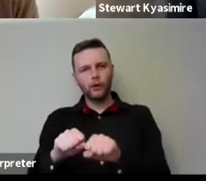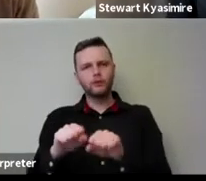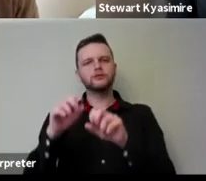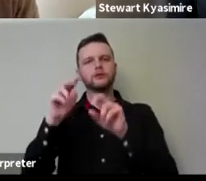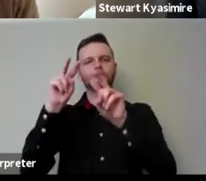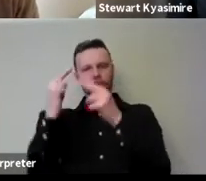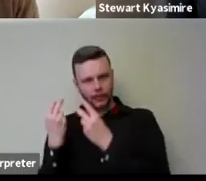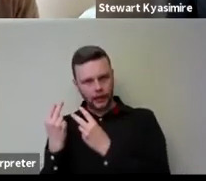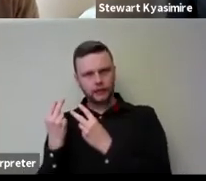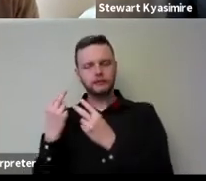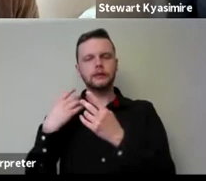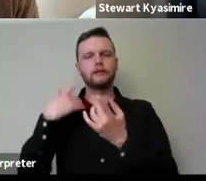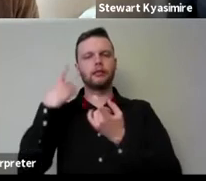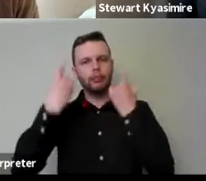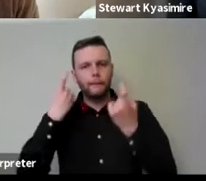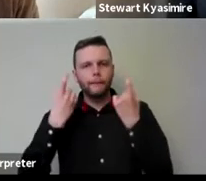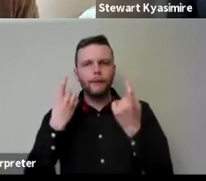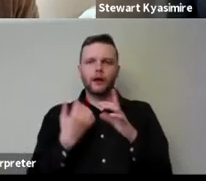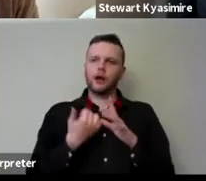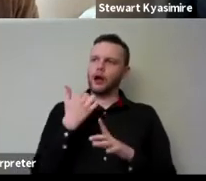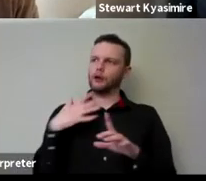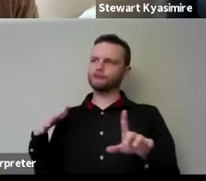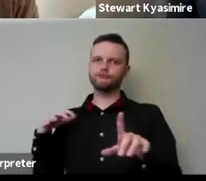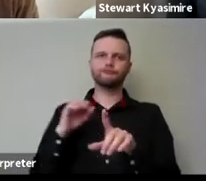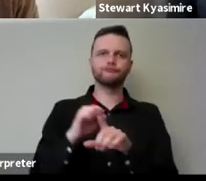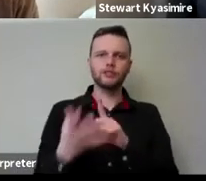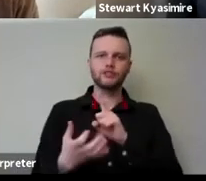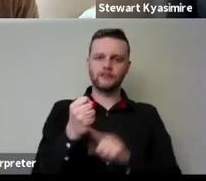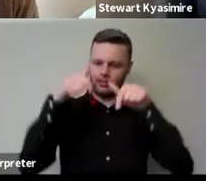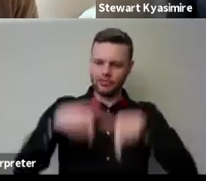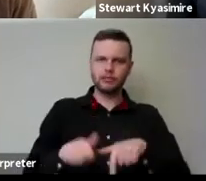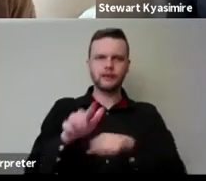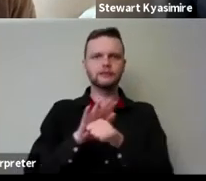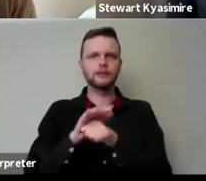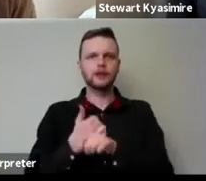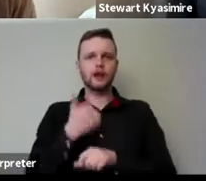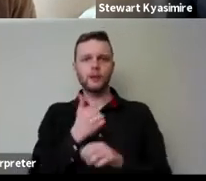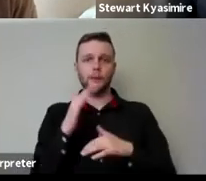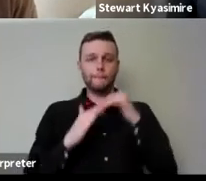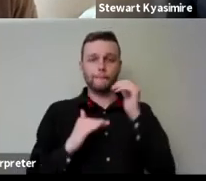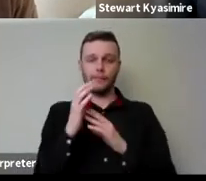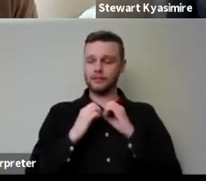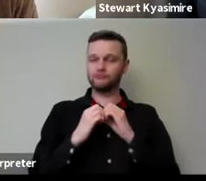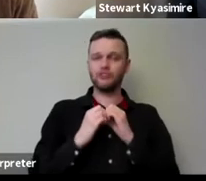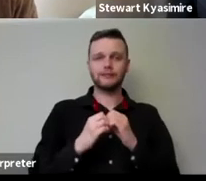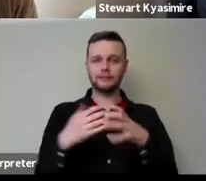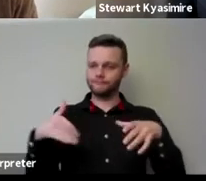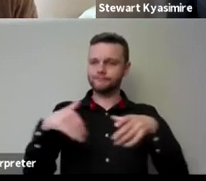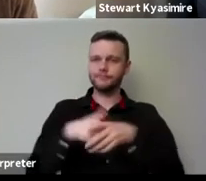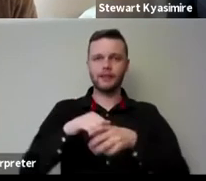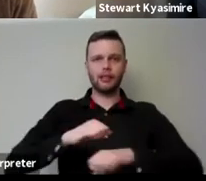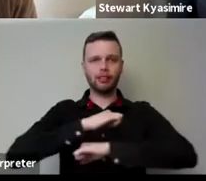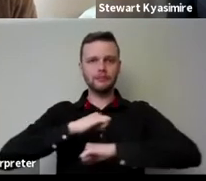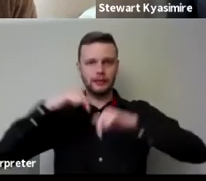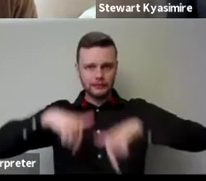and thinking about how we got to this place and and and how we can build a practice that can exist within the space that we're